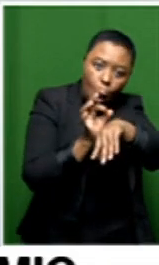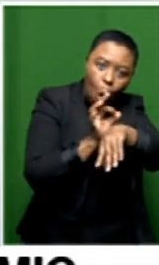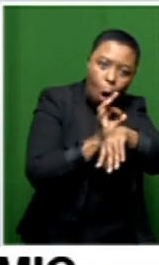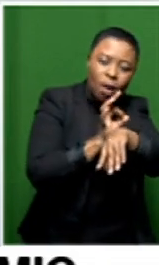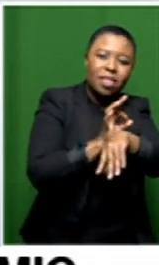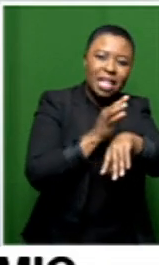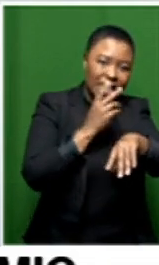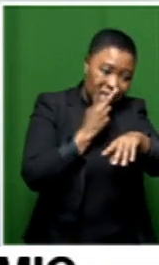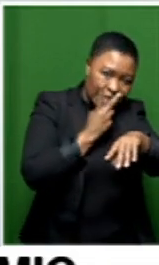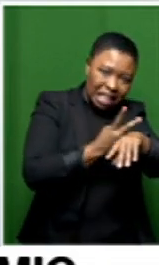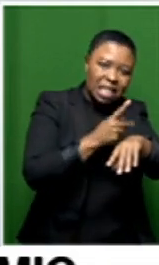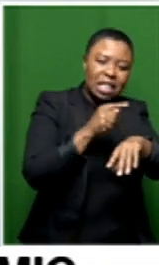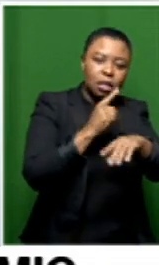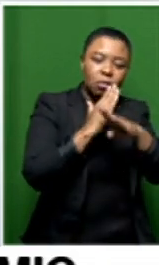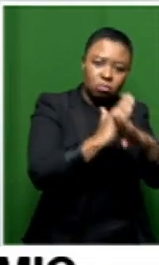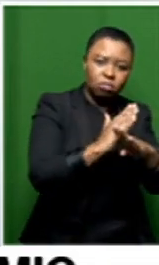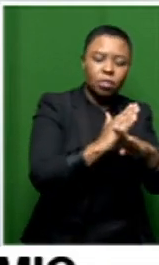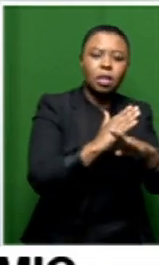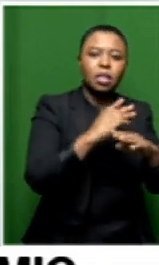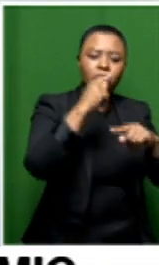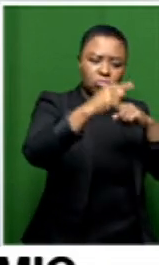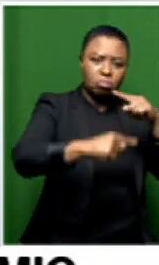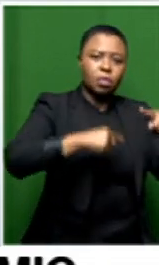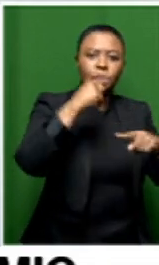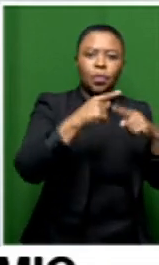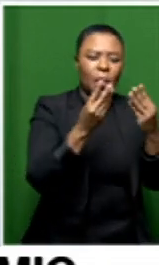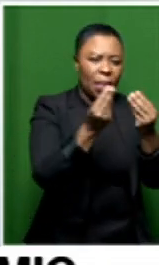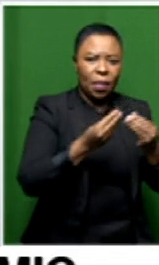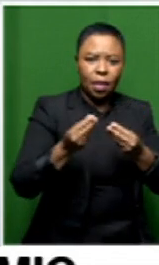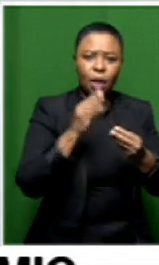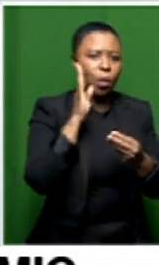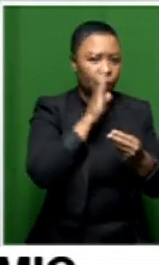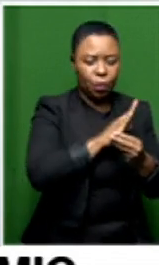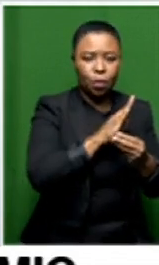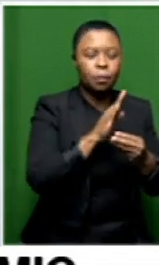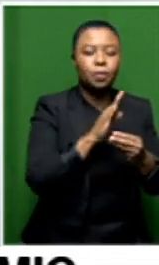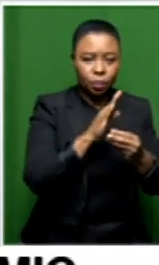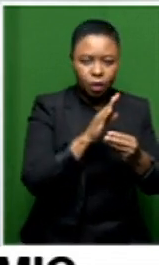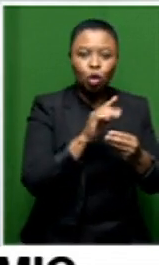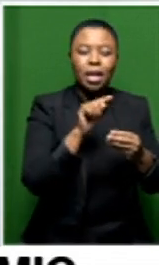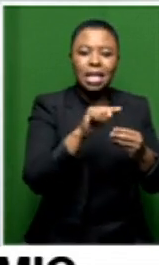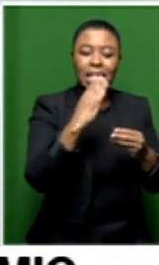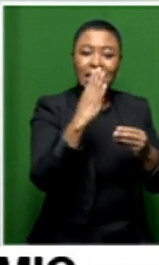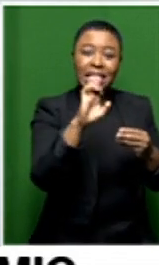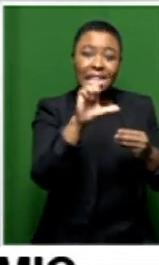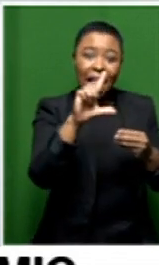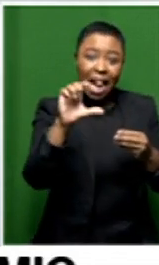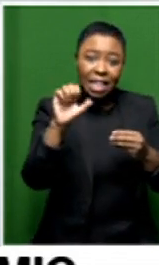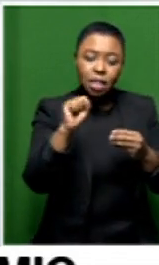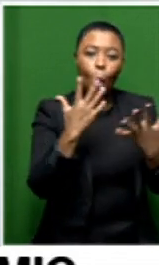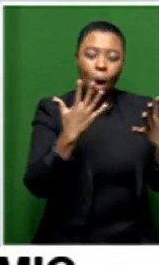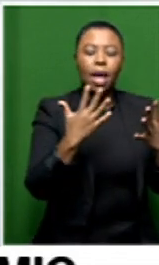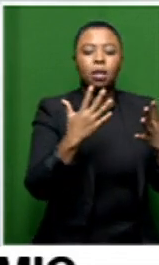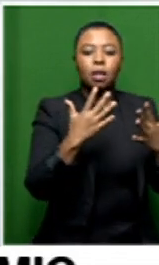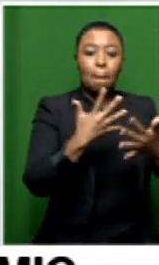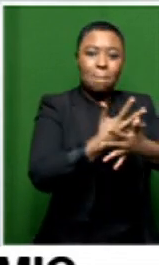well as dysfunctional platelets that's the small little molecules sorry small little cells in your circulation